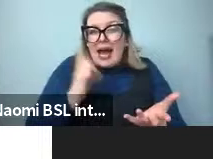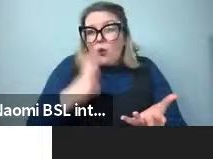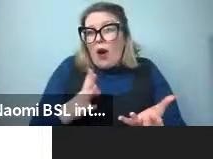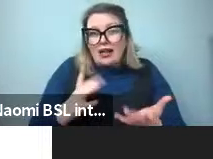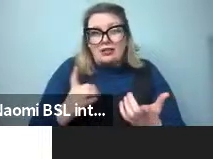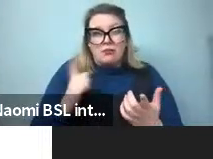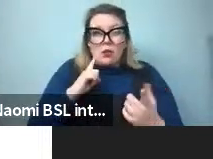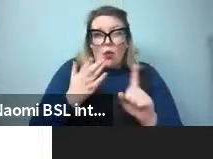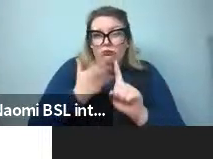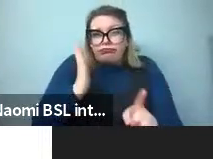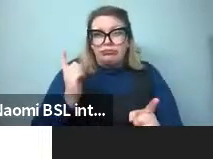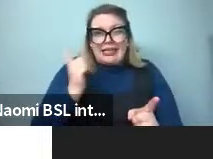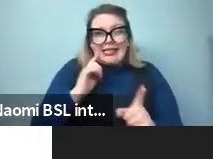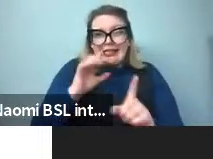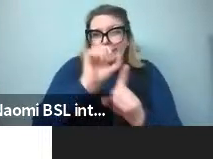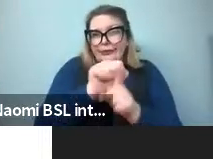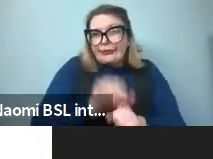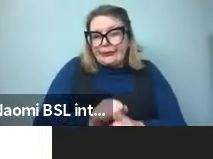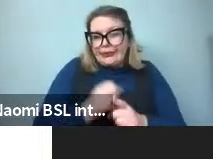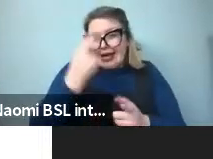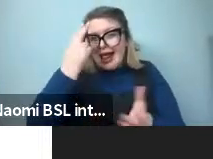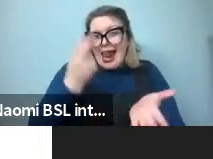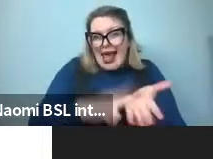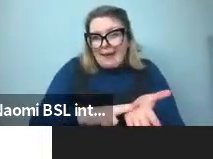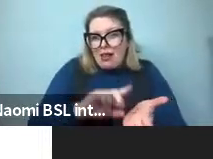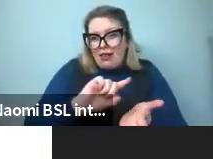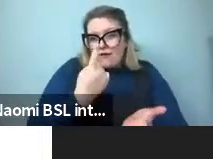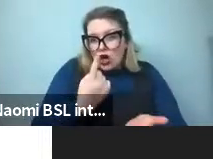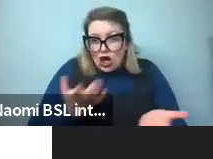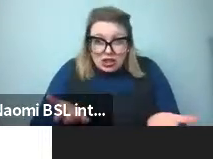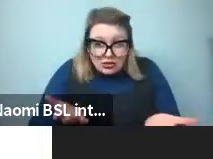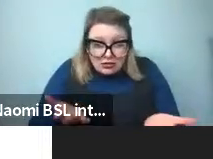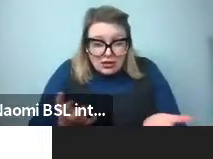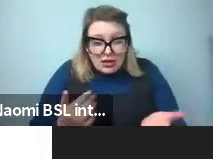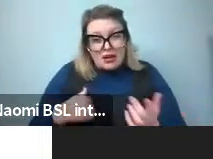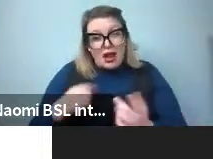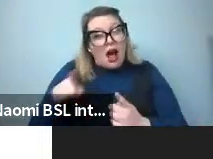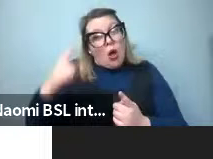first, and so on. They thought this would ground out somehow in neurophysiology.